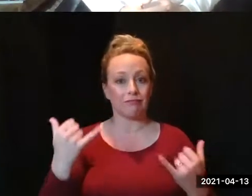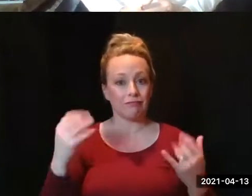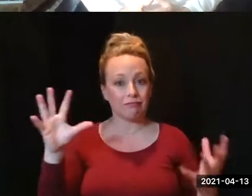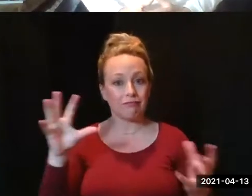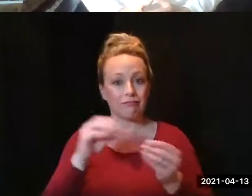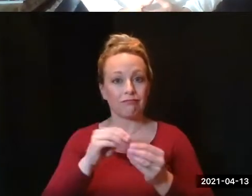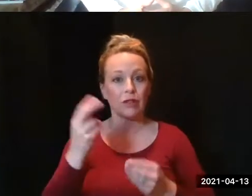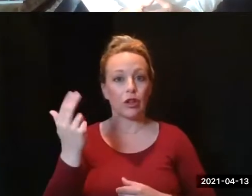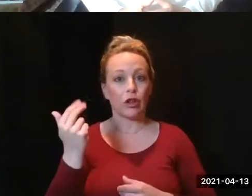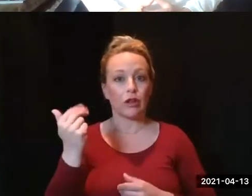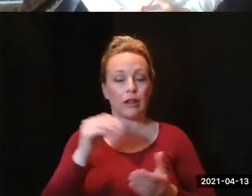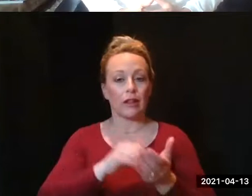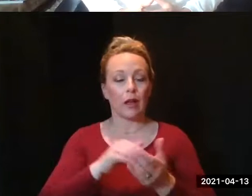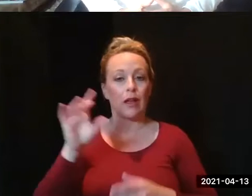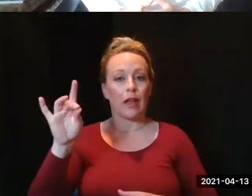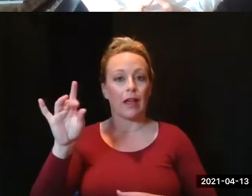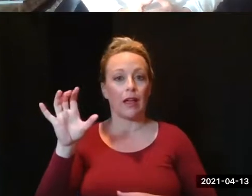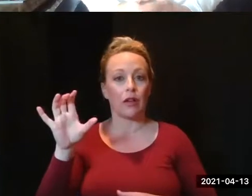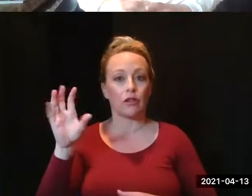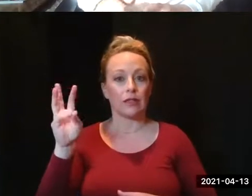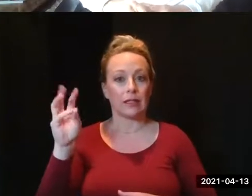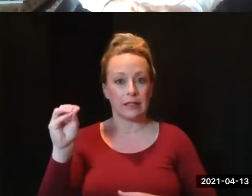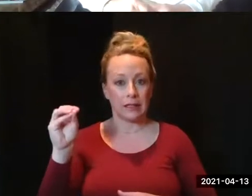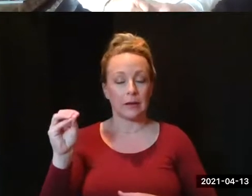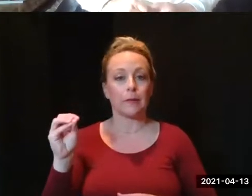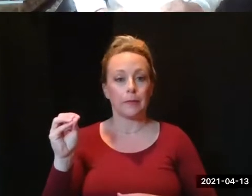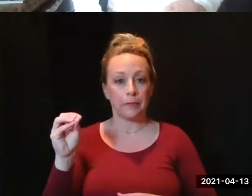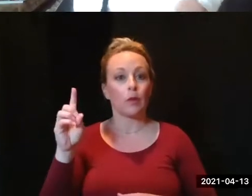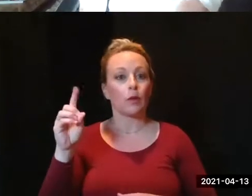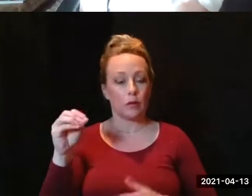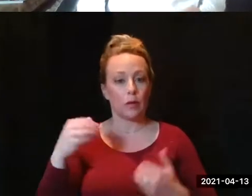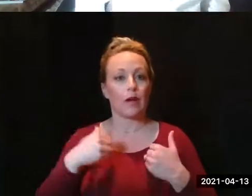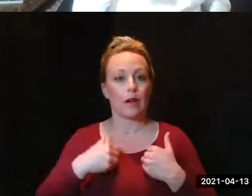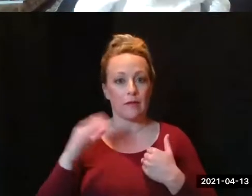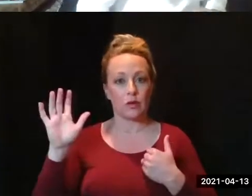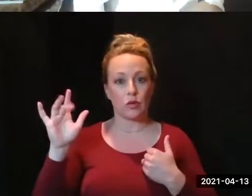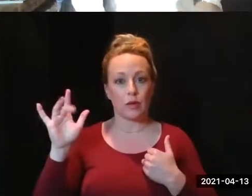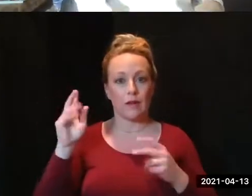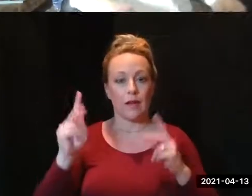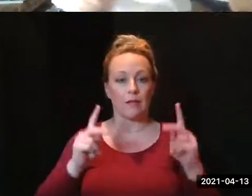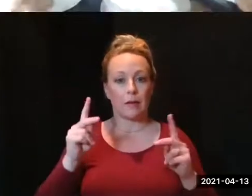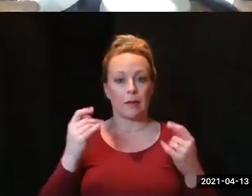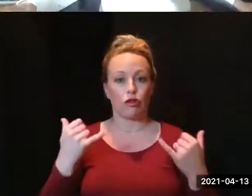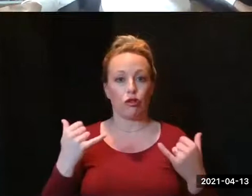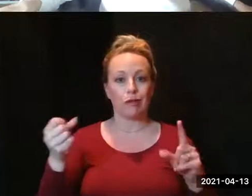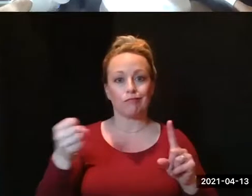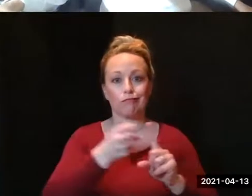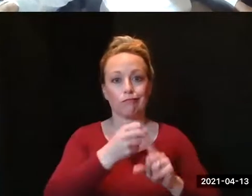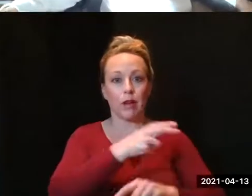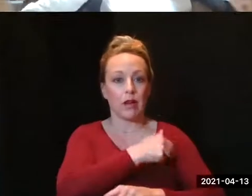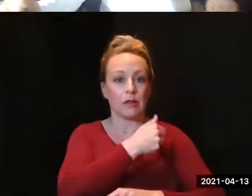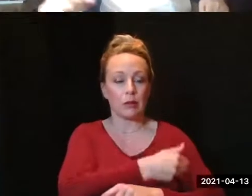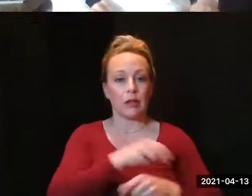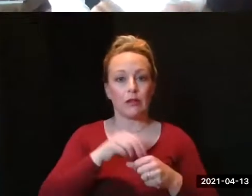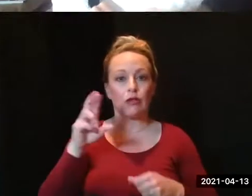13,860. We do have 25 people currently hospitalized in Rock Island County